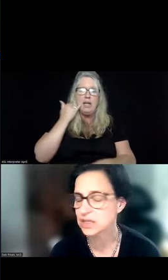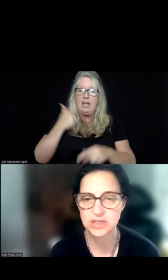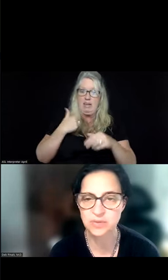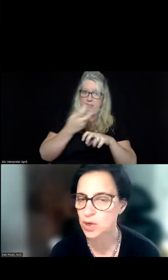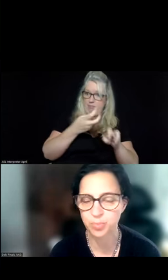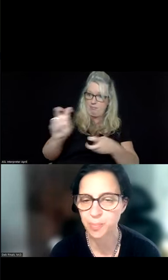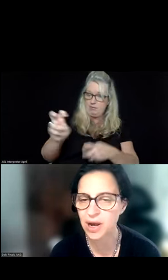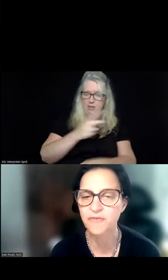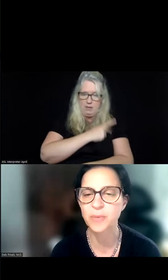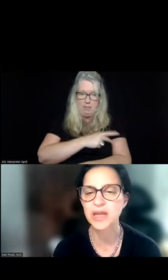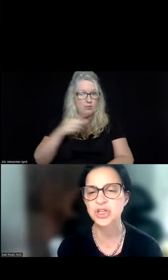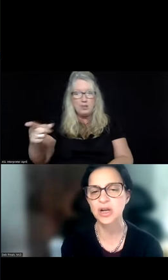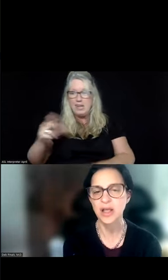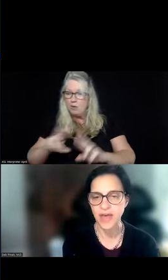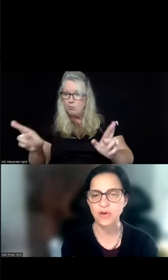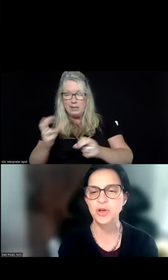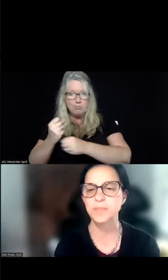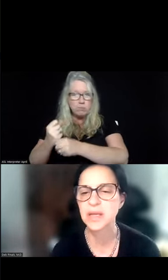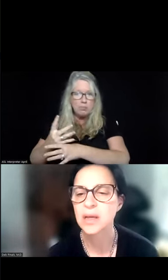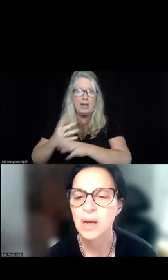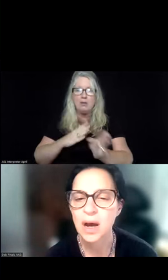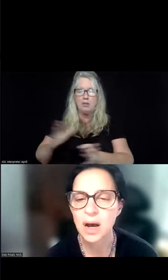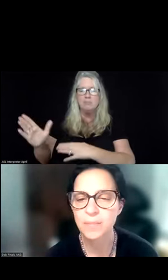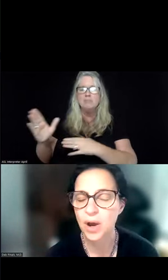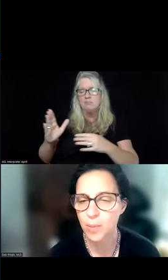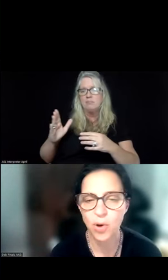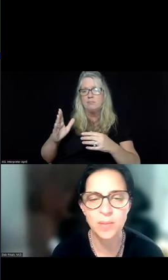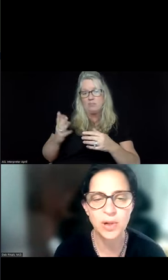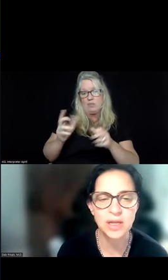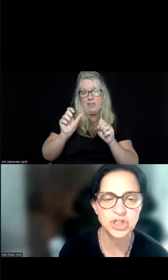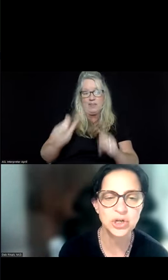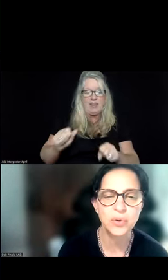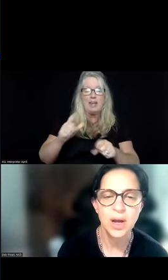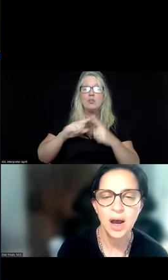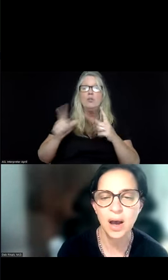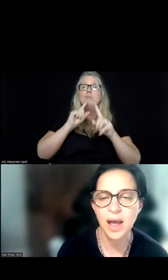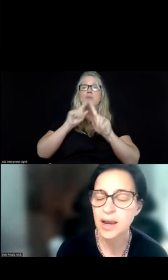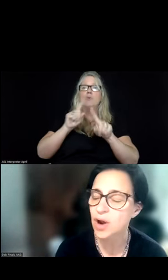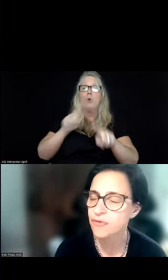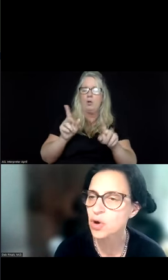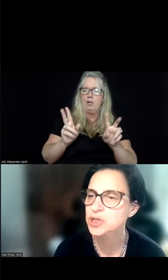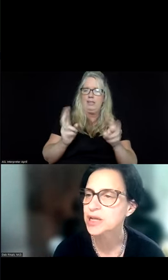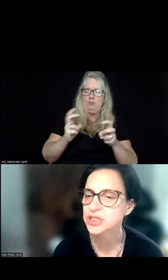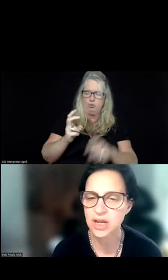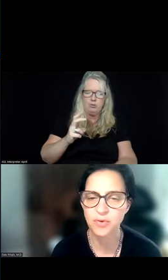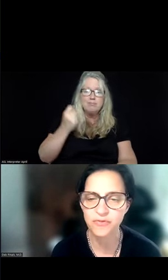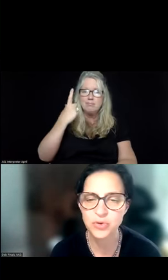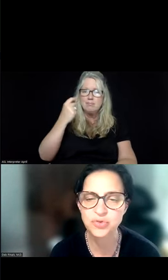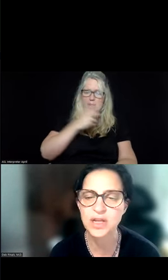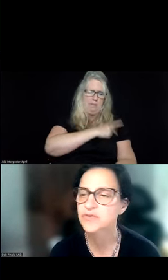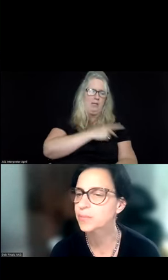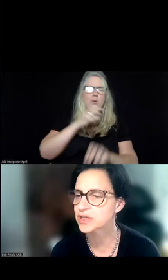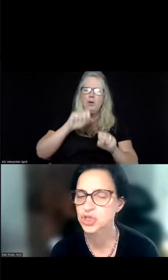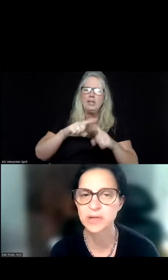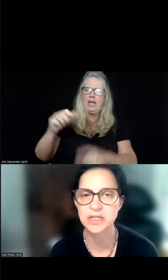facility wasn't prepared for the patient, that could be a reportable issue. And, of course, patients can refuse